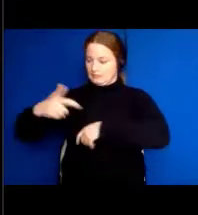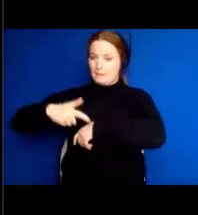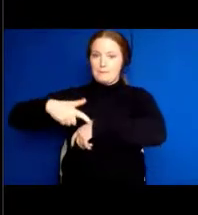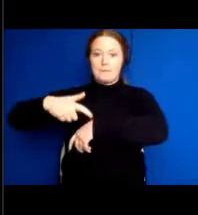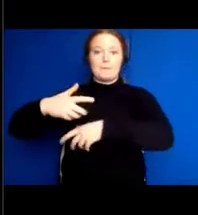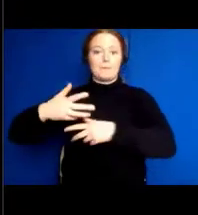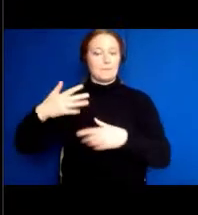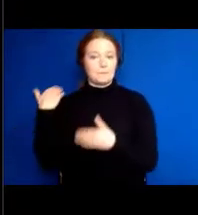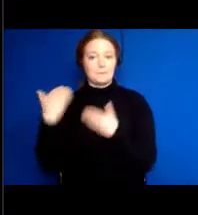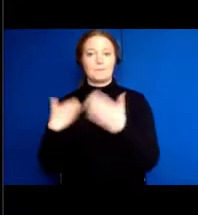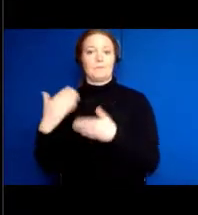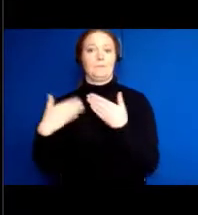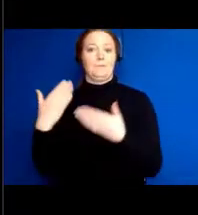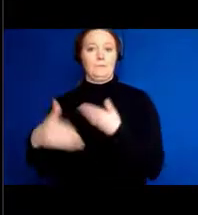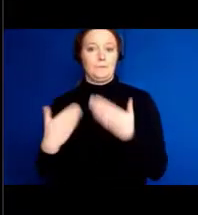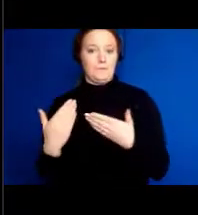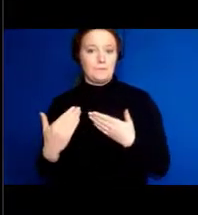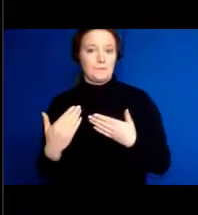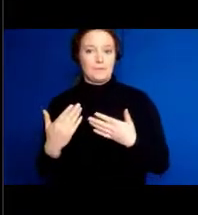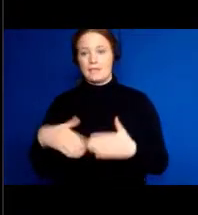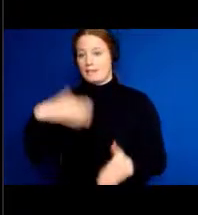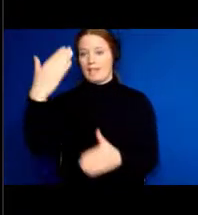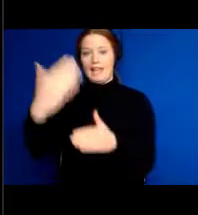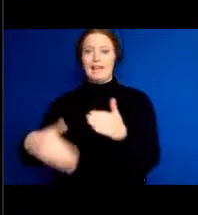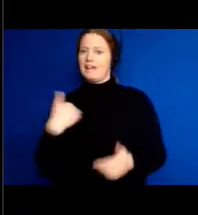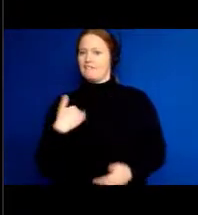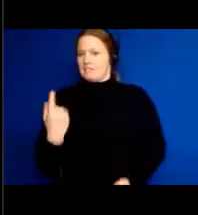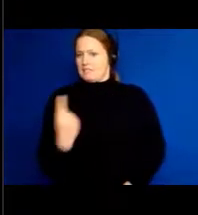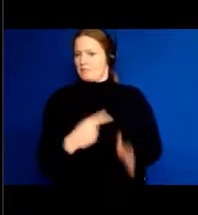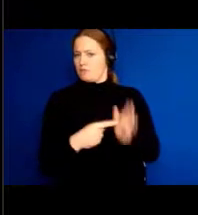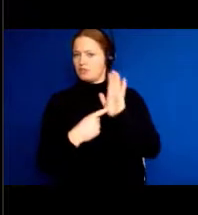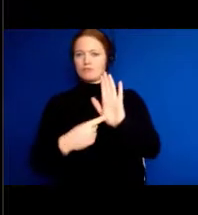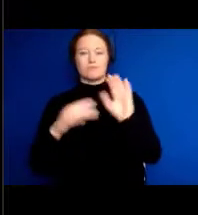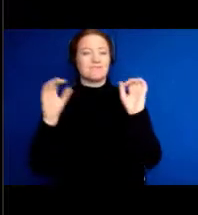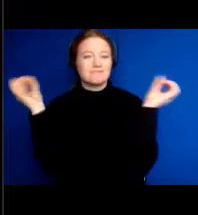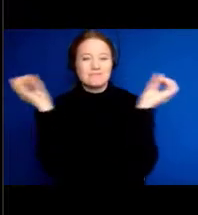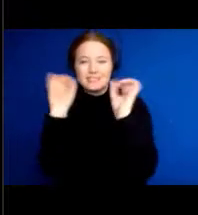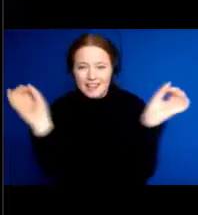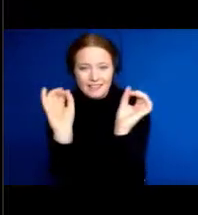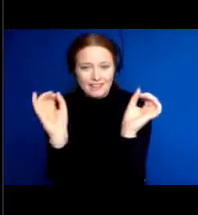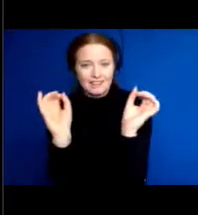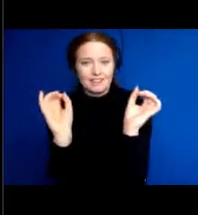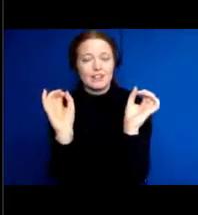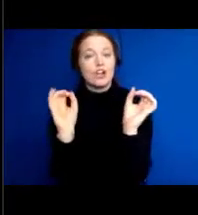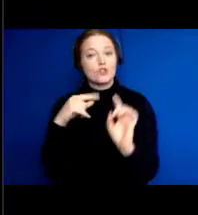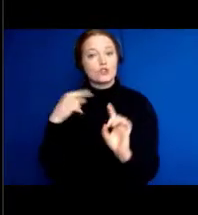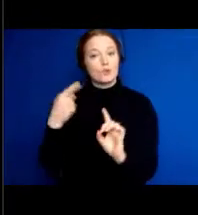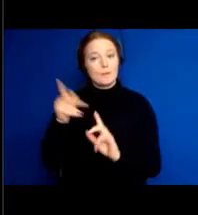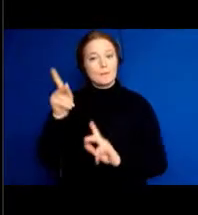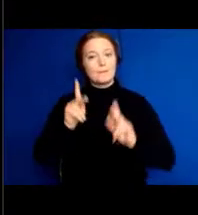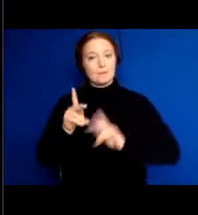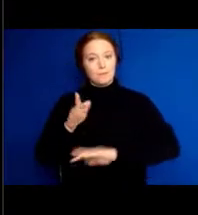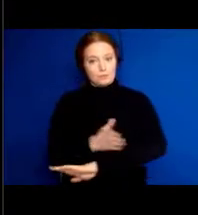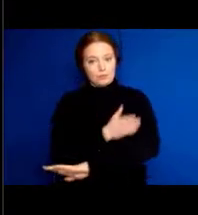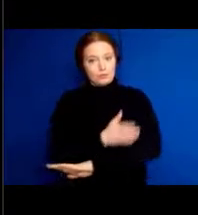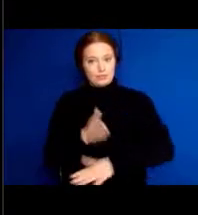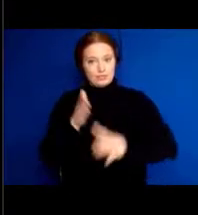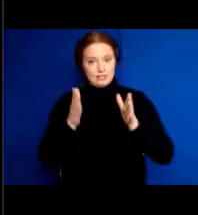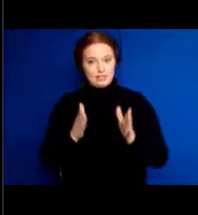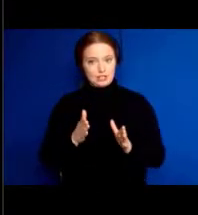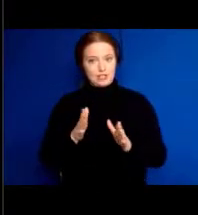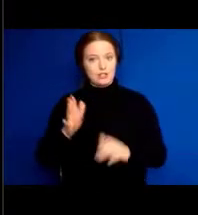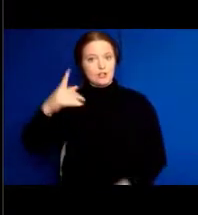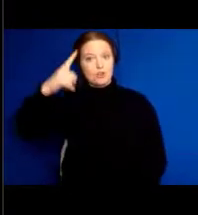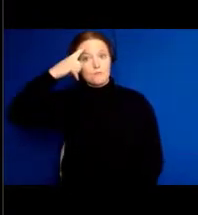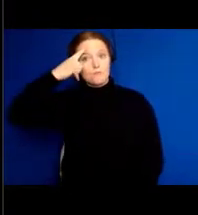important. So what happens when people are musicians is their brain develops very precise timing